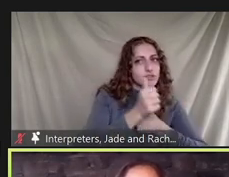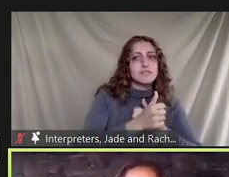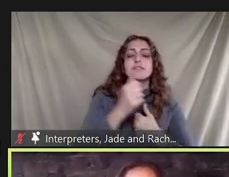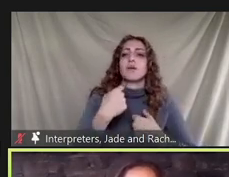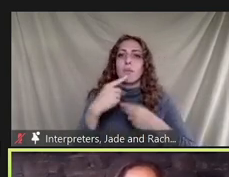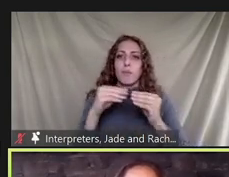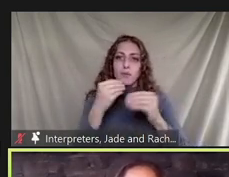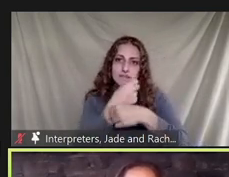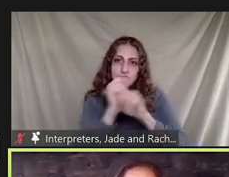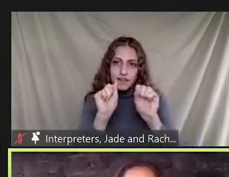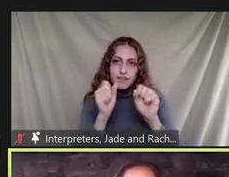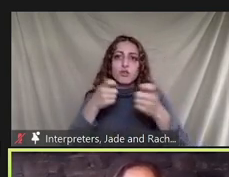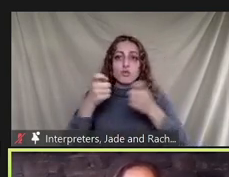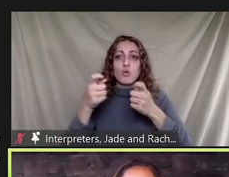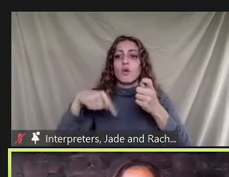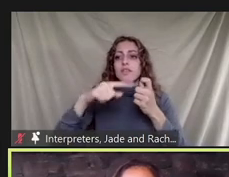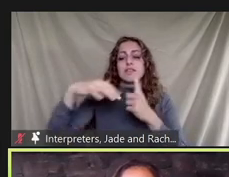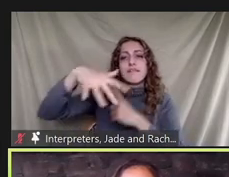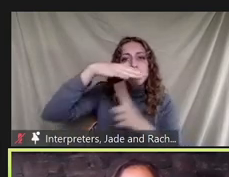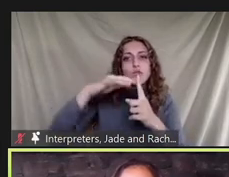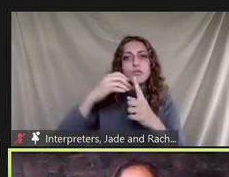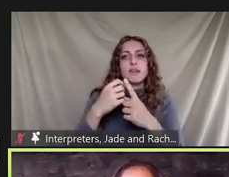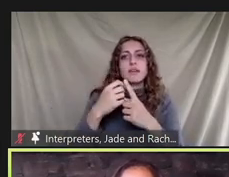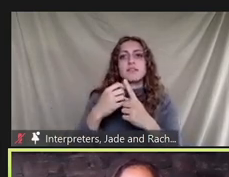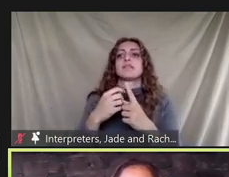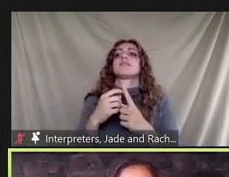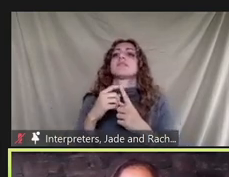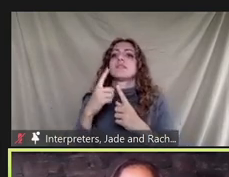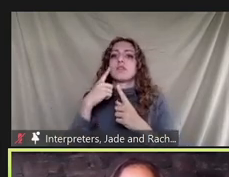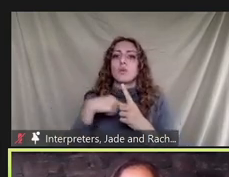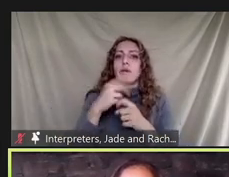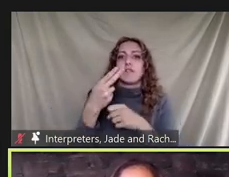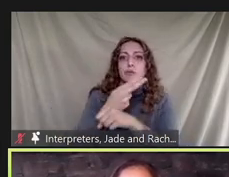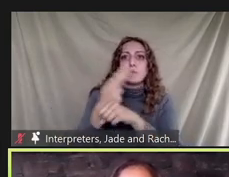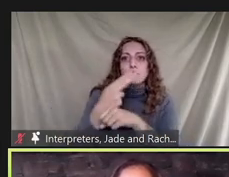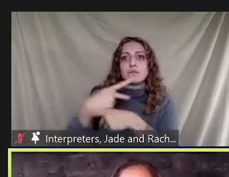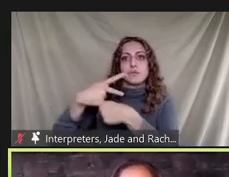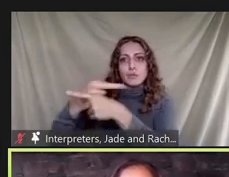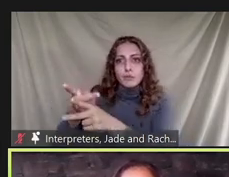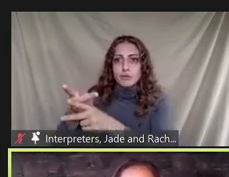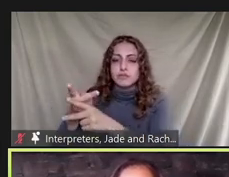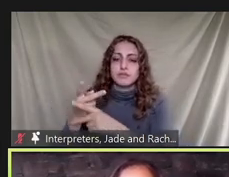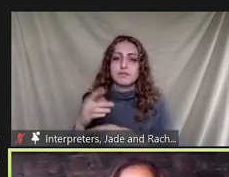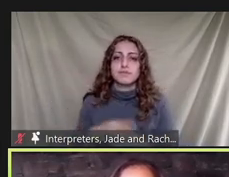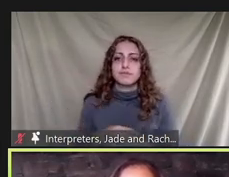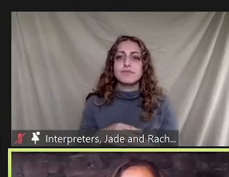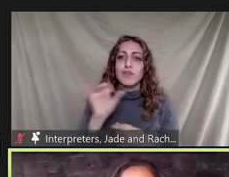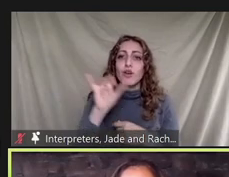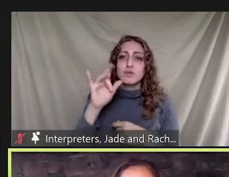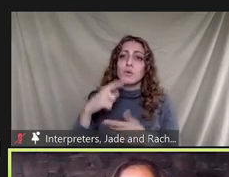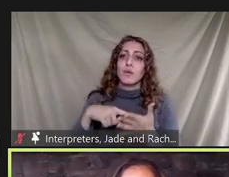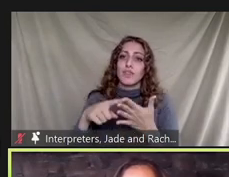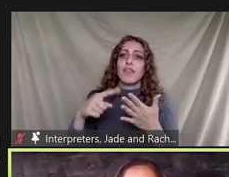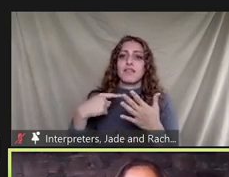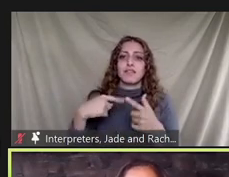circumstances in which these things are utilized again this benefits of public health perspective and addresses environmental injustice